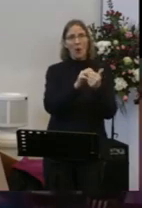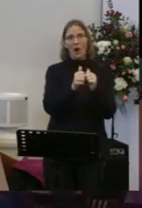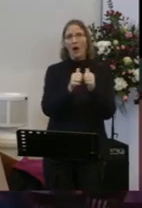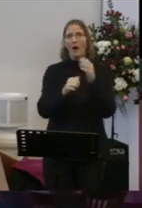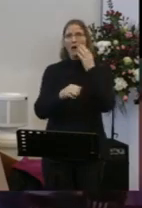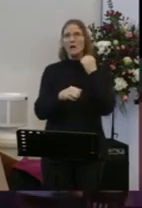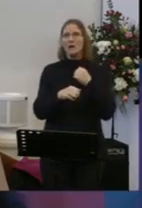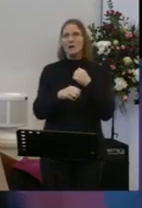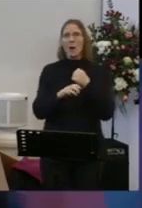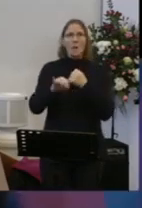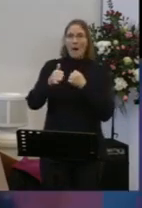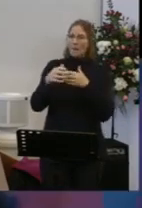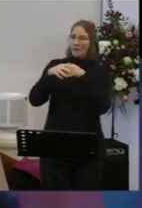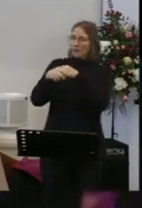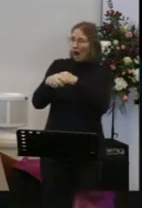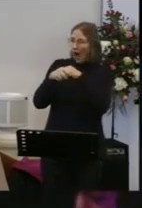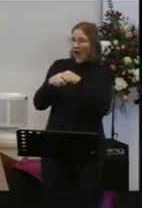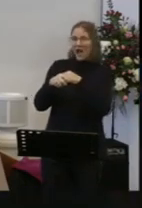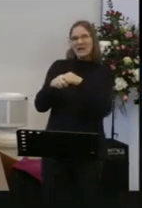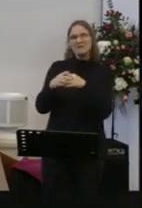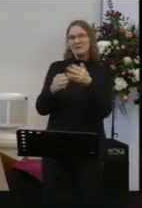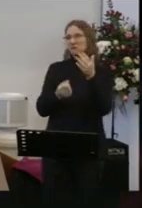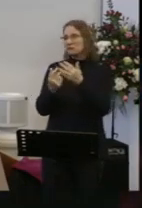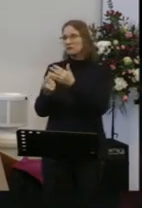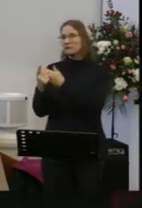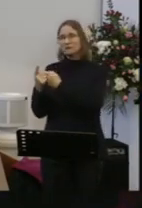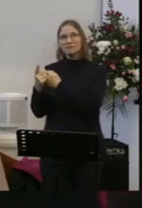Or those friends we catch up with every once in a while